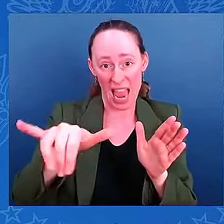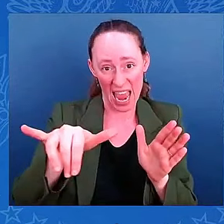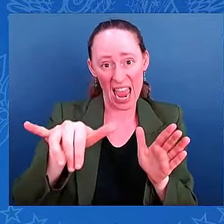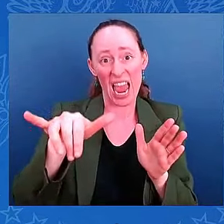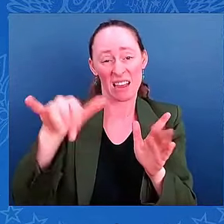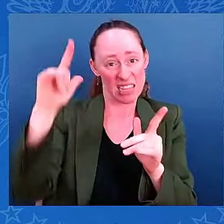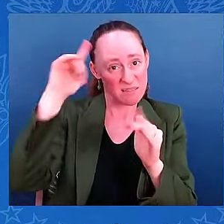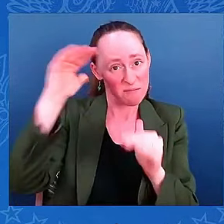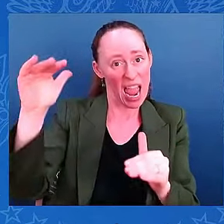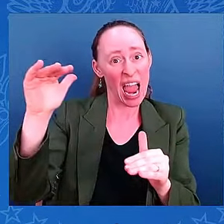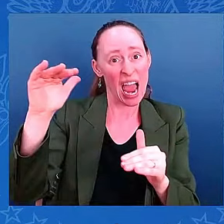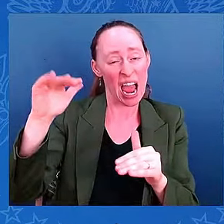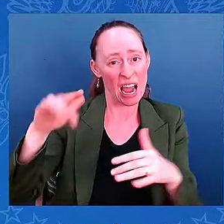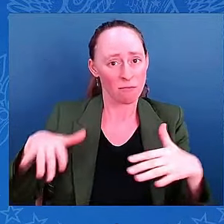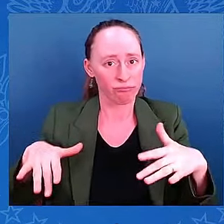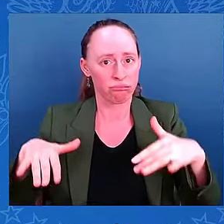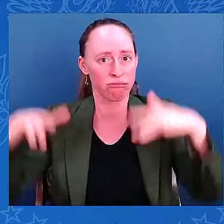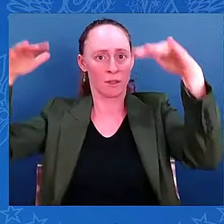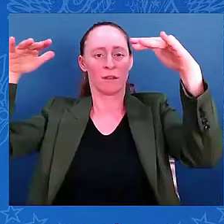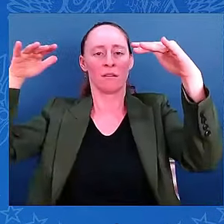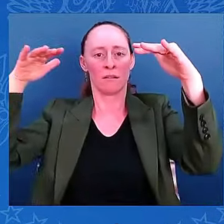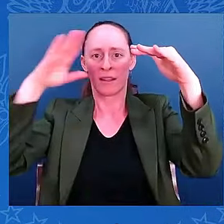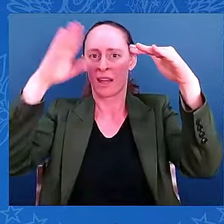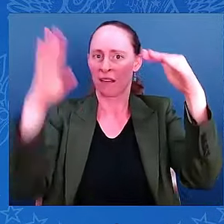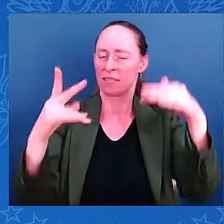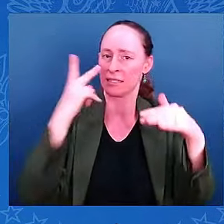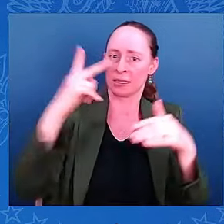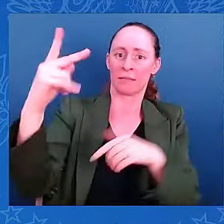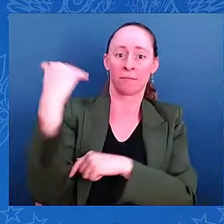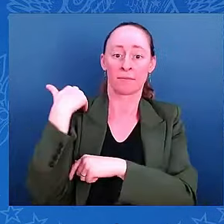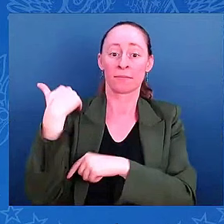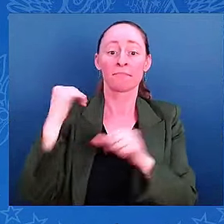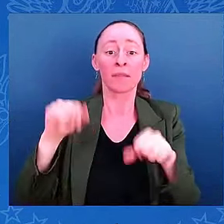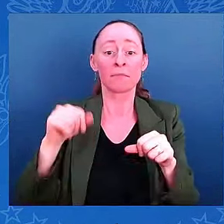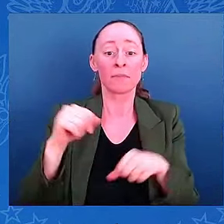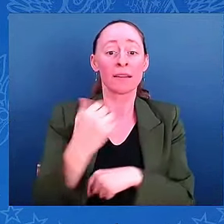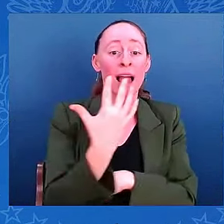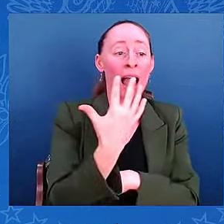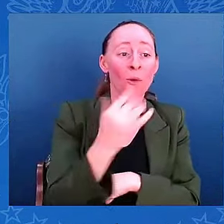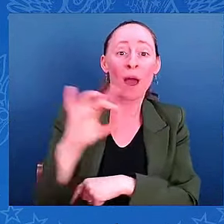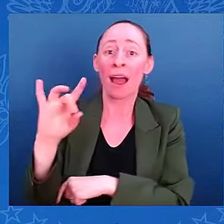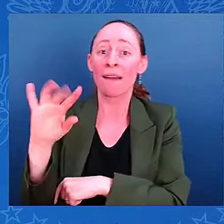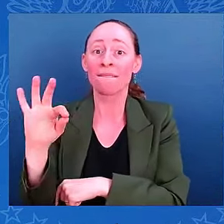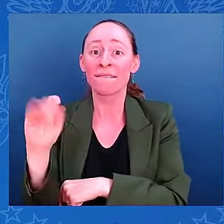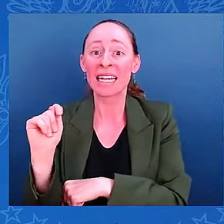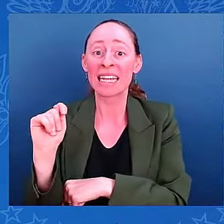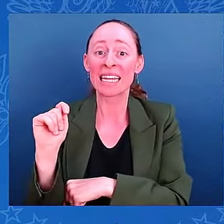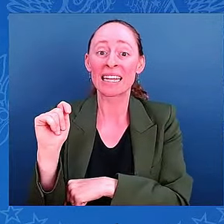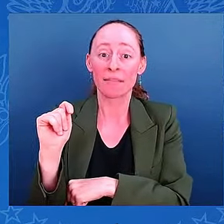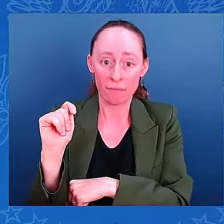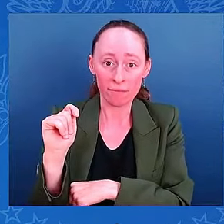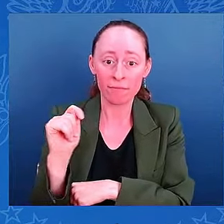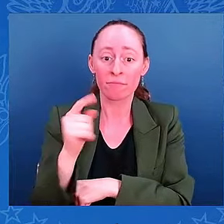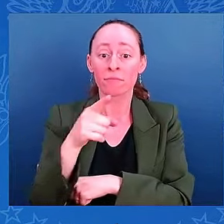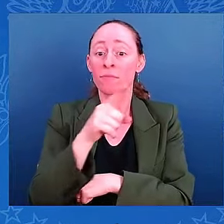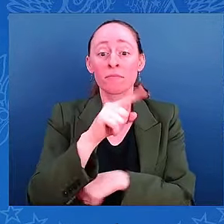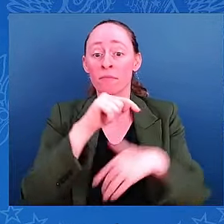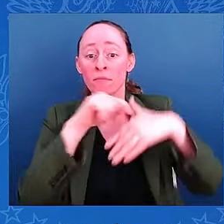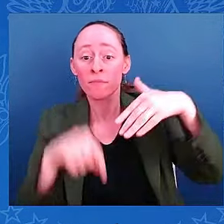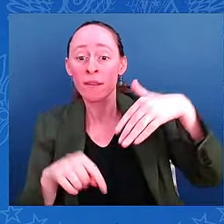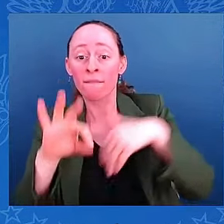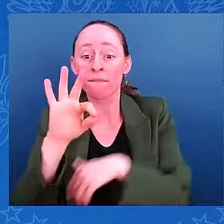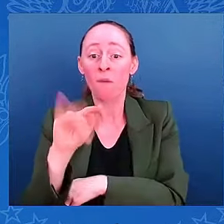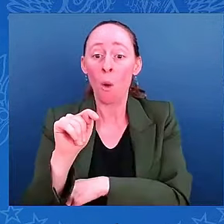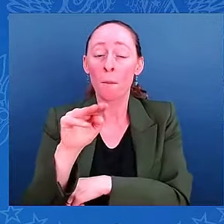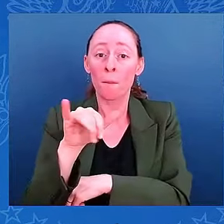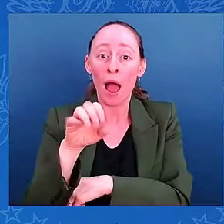I mean, you could see 5 to 8 feet of storm surge all the way down to Chokoloski. Think about Fort Myers Naples, well away from that center. We just